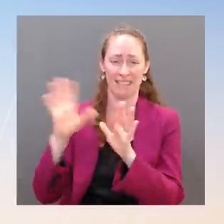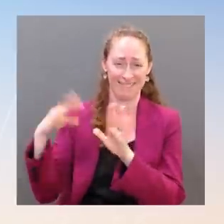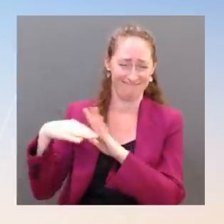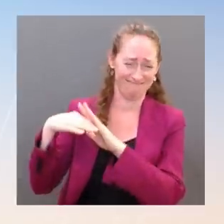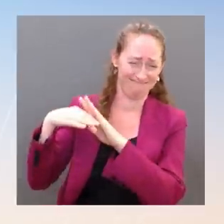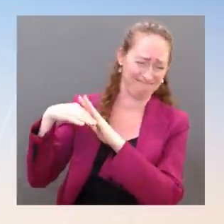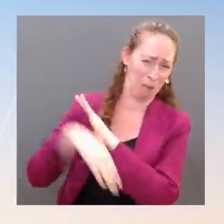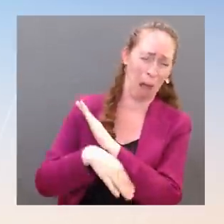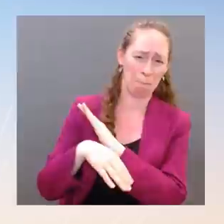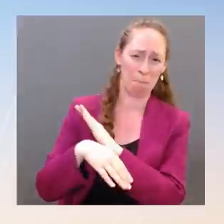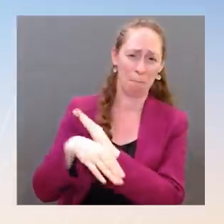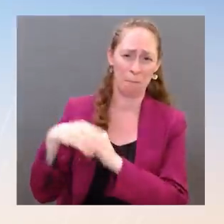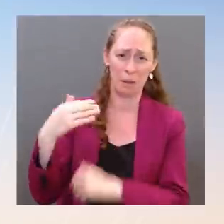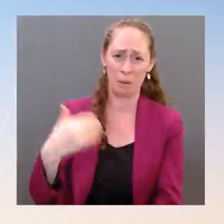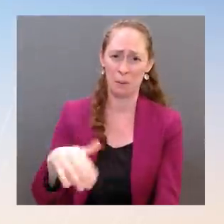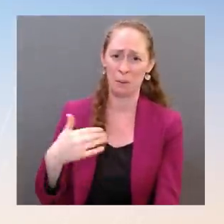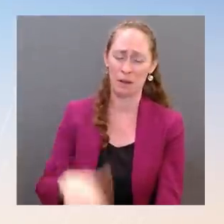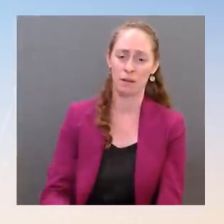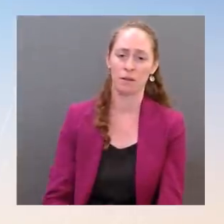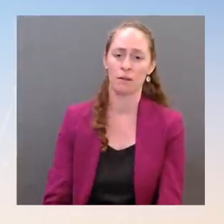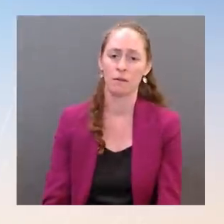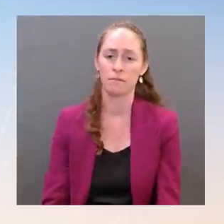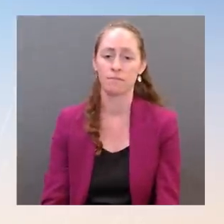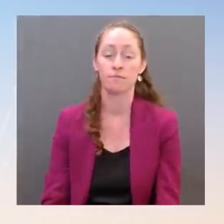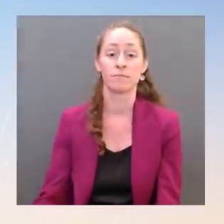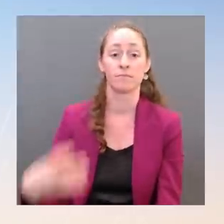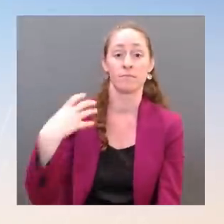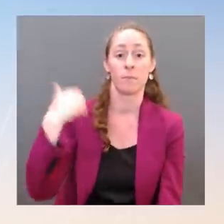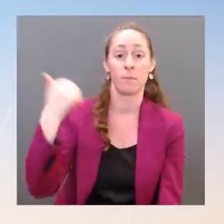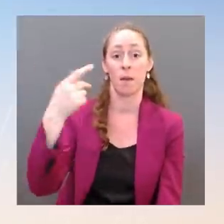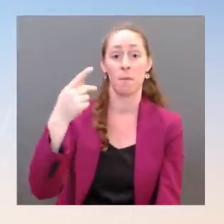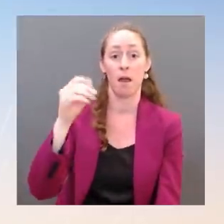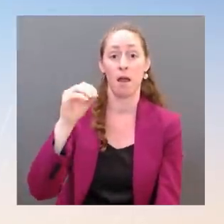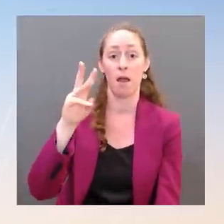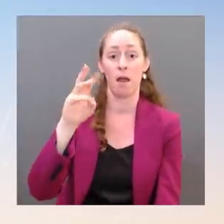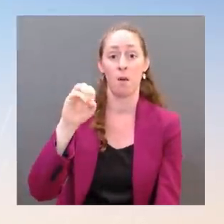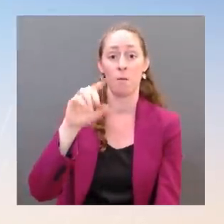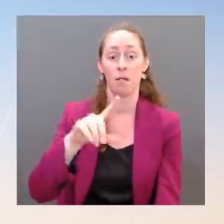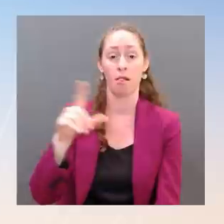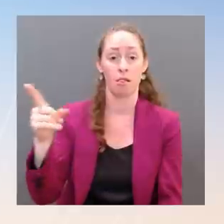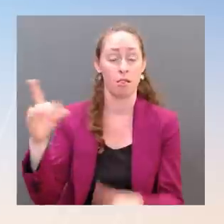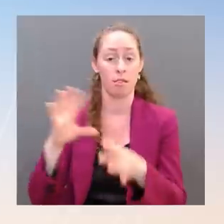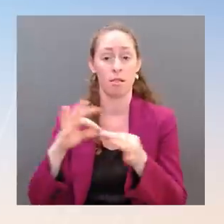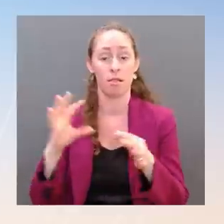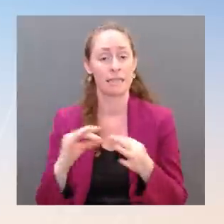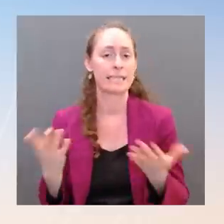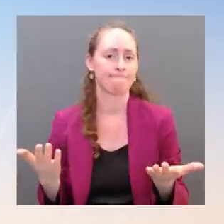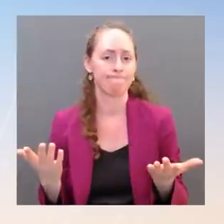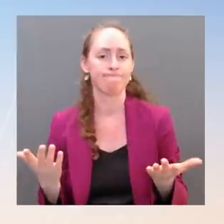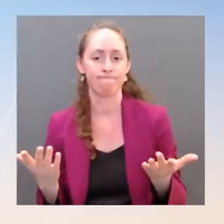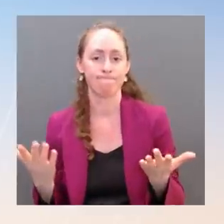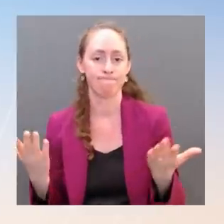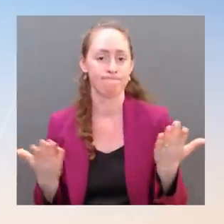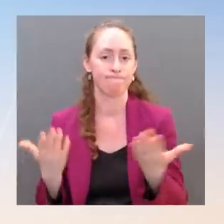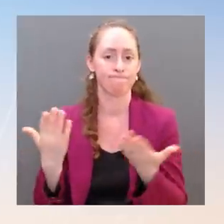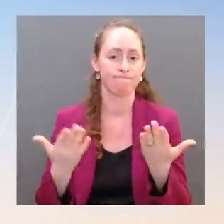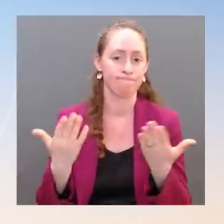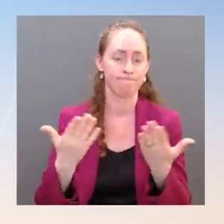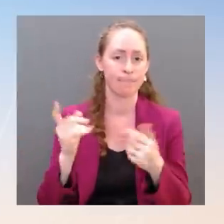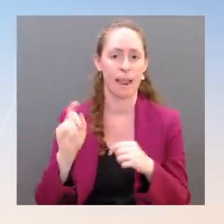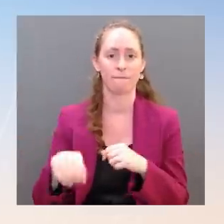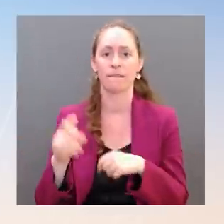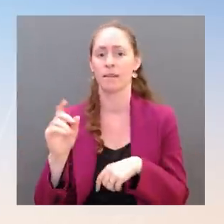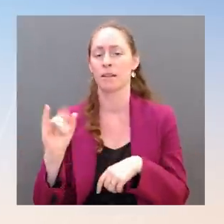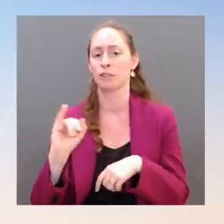resulted in unemployment coming up. Also presumably baked into that is that the stock market we've seen the stock